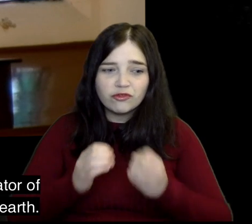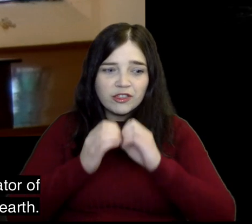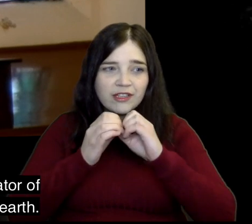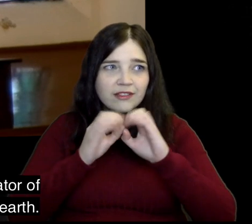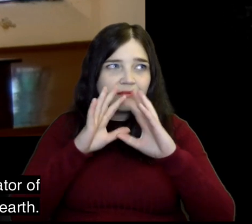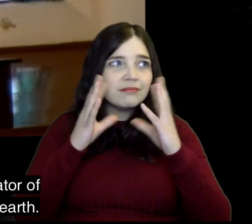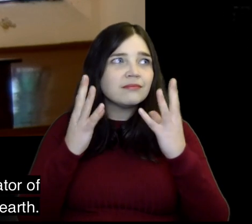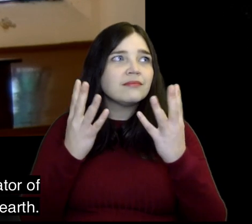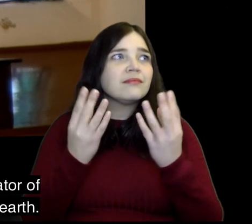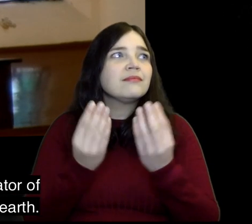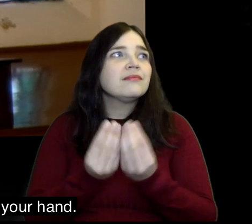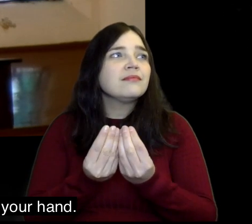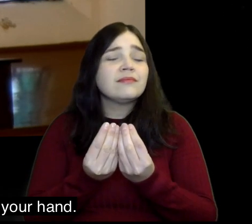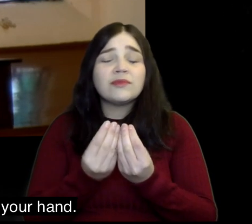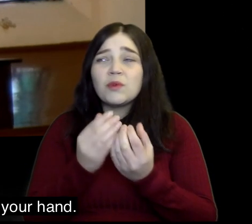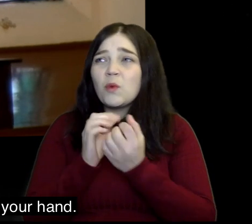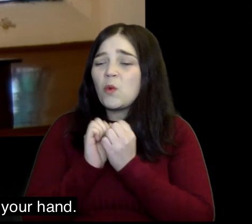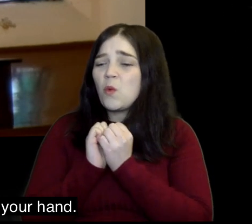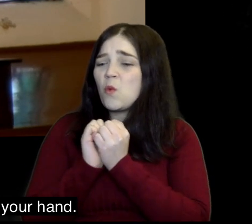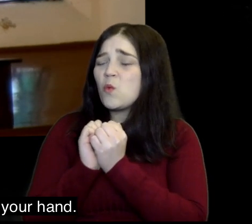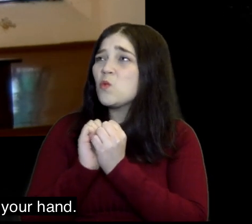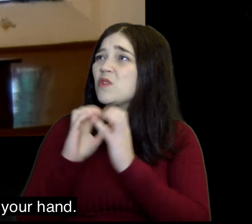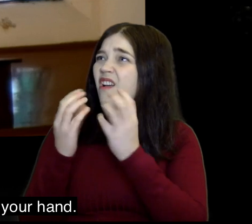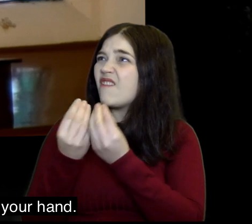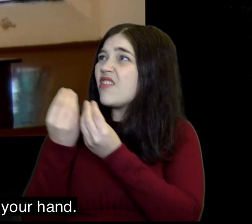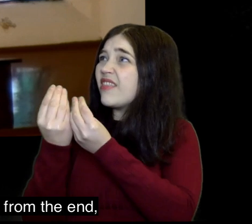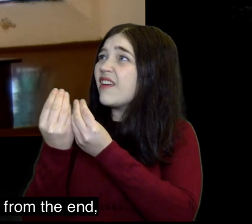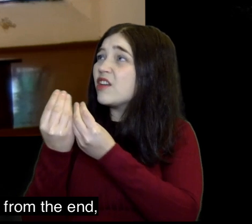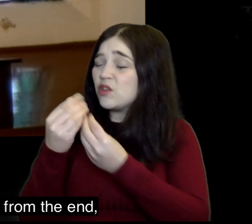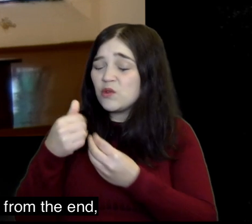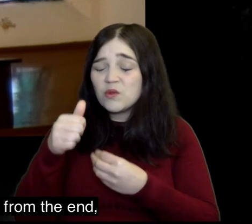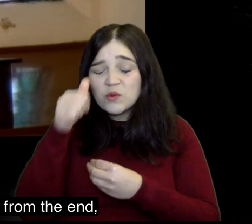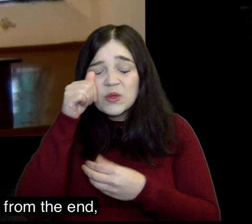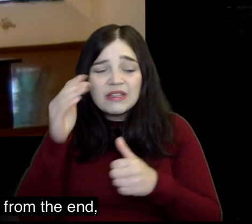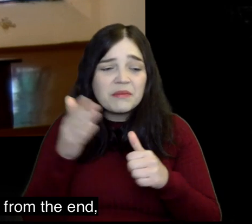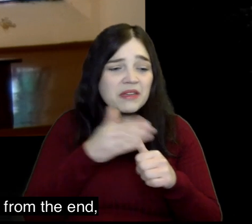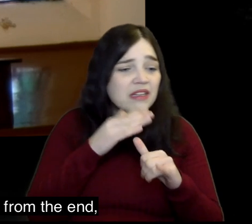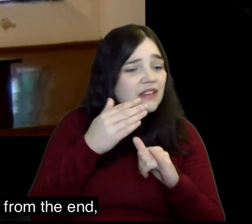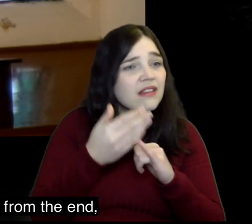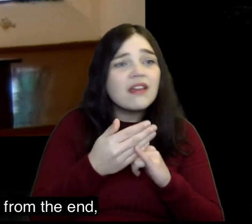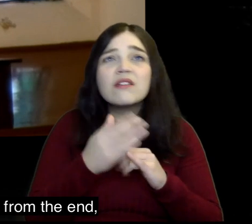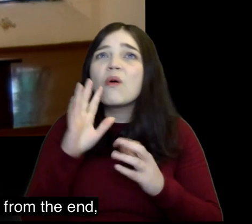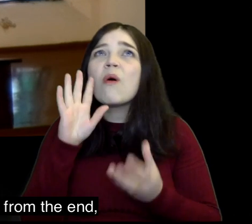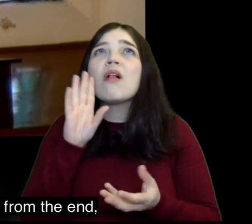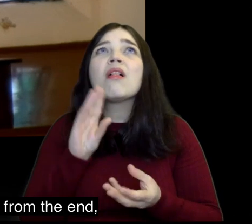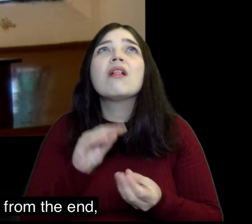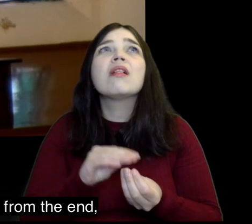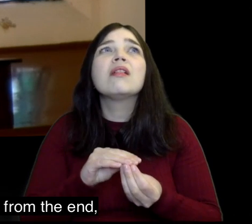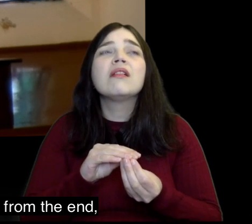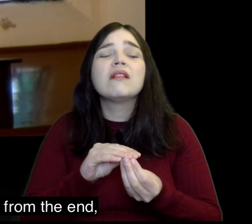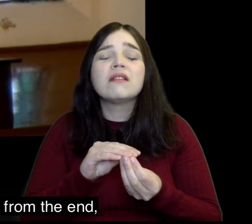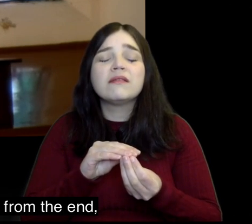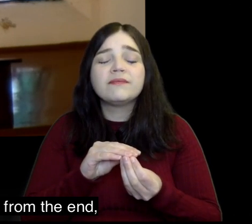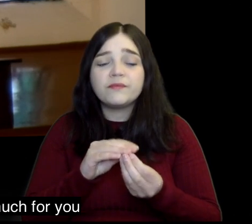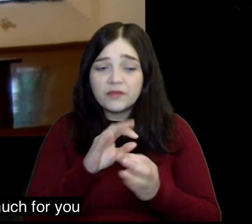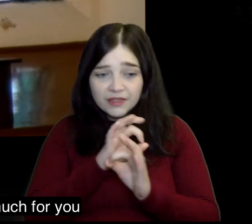you are the creator of the ends of the earth you hold all things in your hand you know the beginning from the end